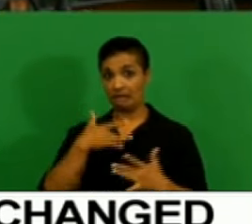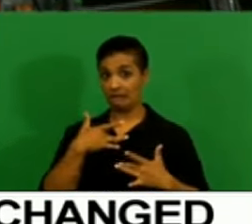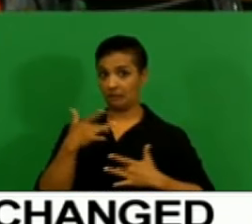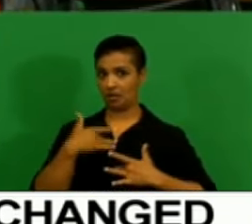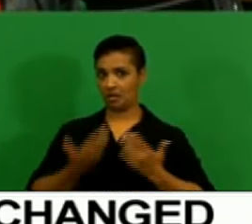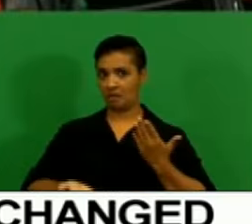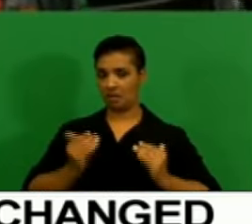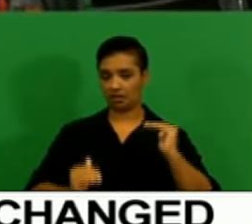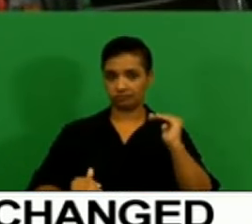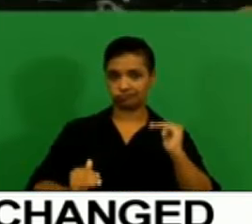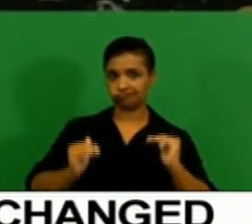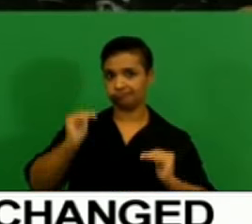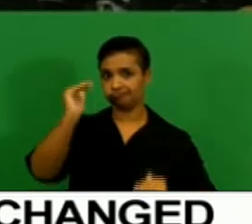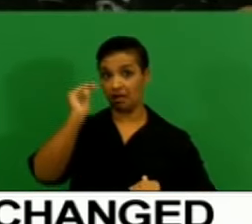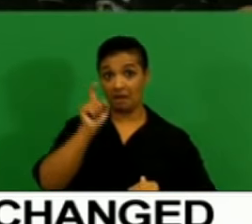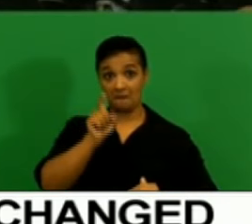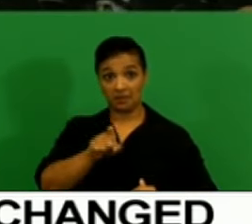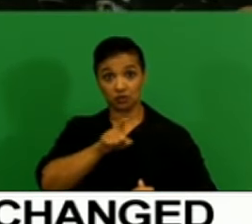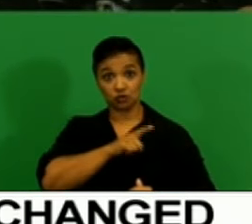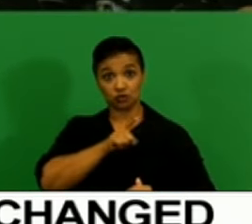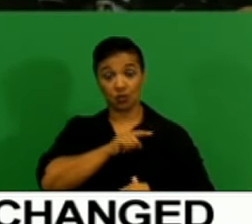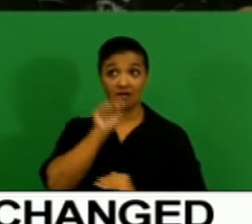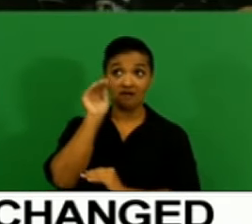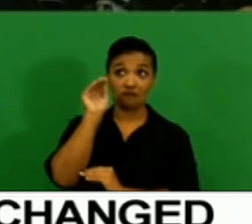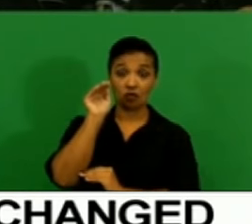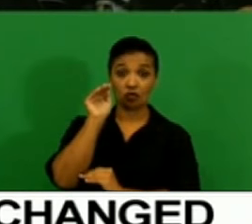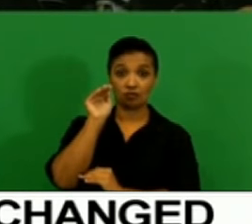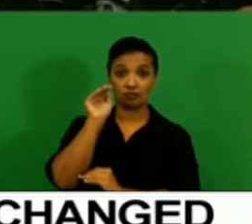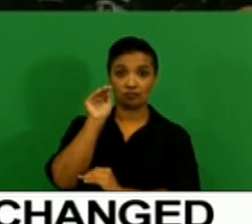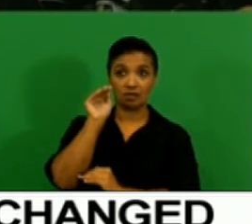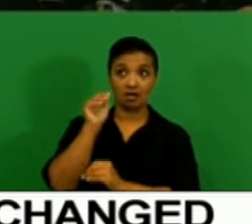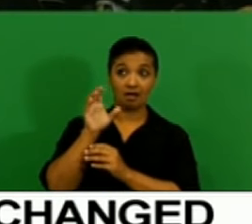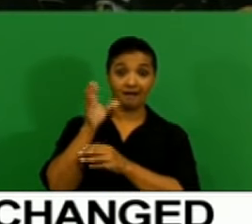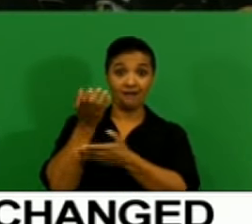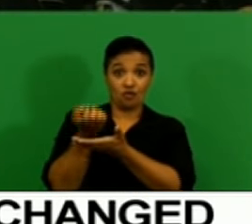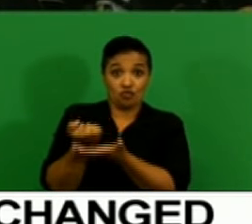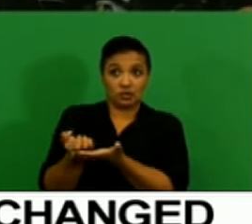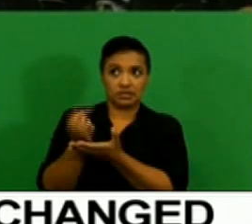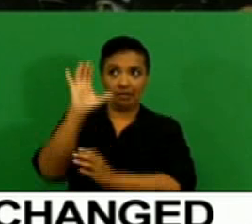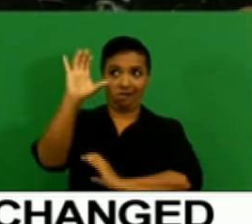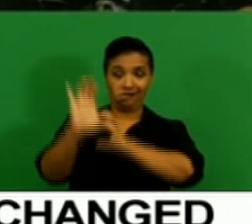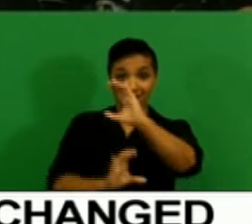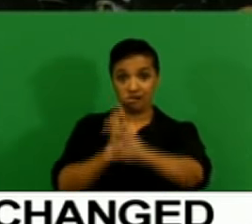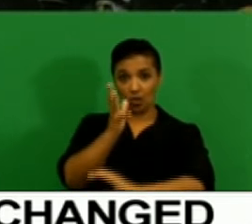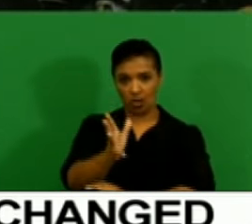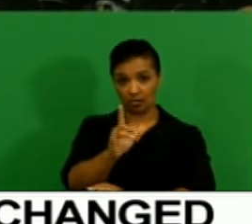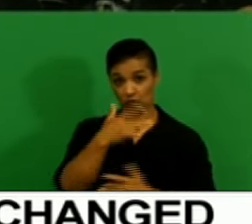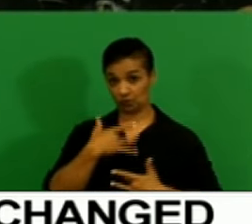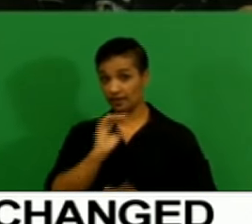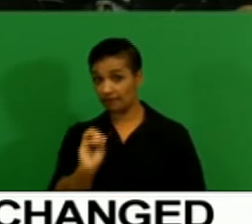its foreign reserves in order to boost liquidity in that context? Thank you.